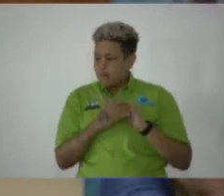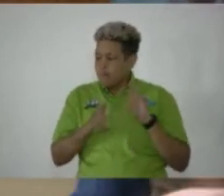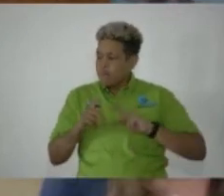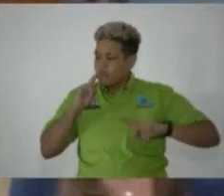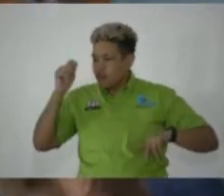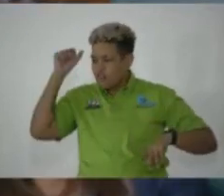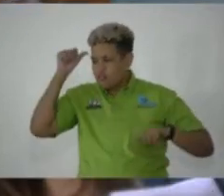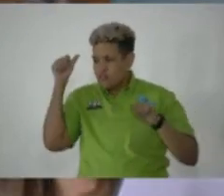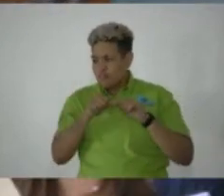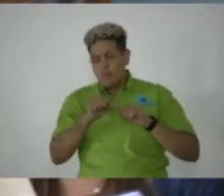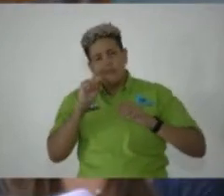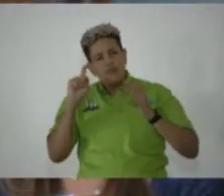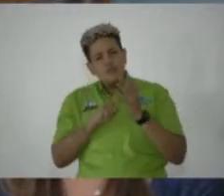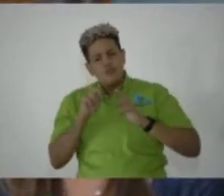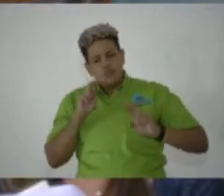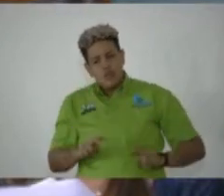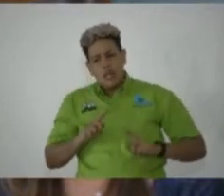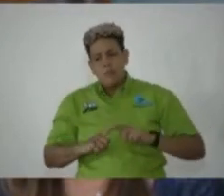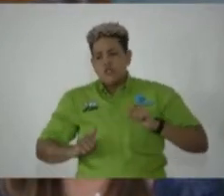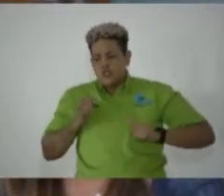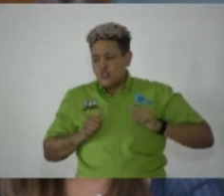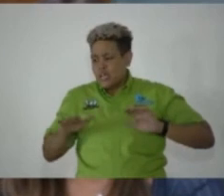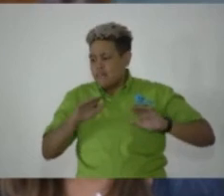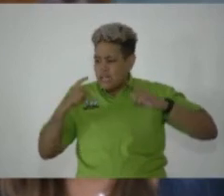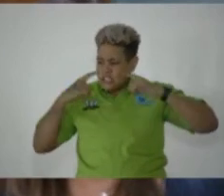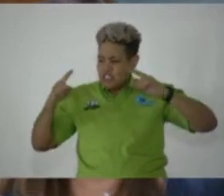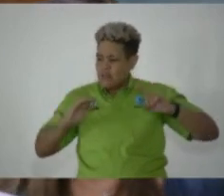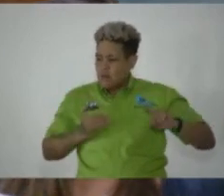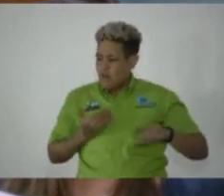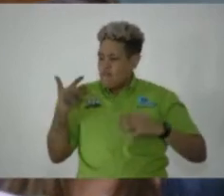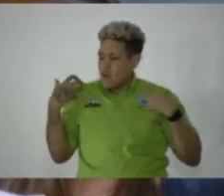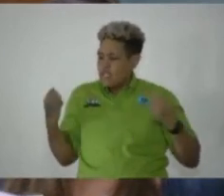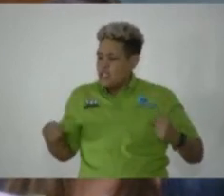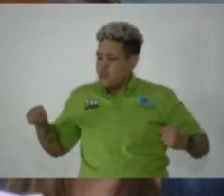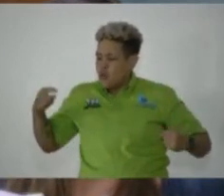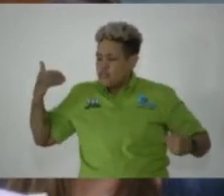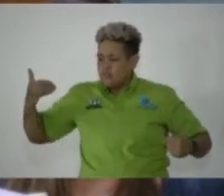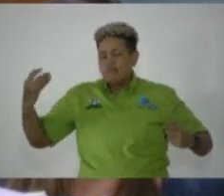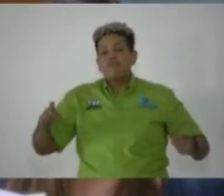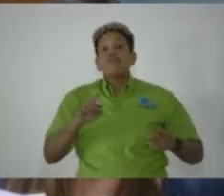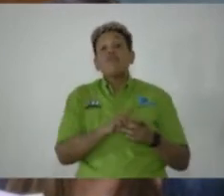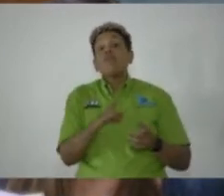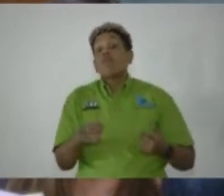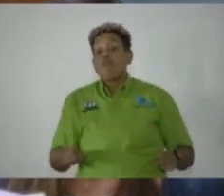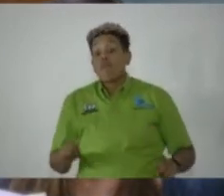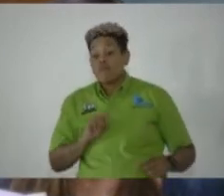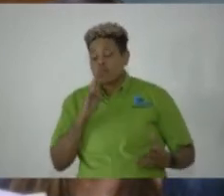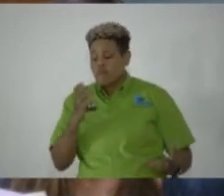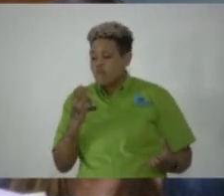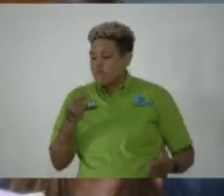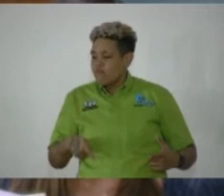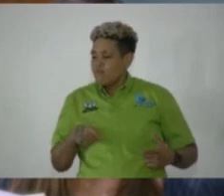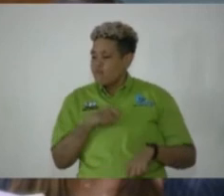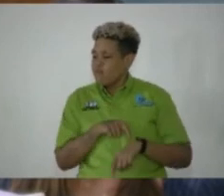remember, recognize, and revel in the achievements of our heroes. In this regard, I want to use